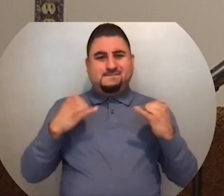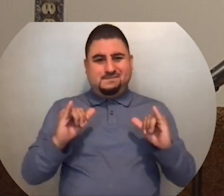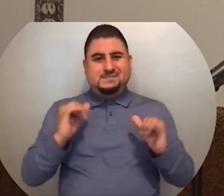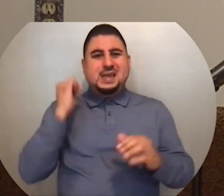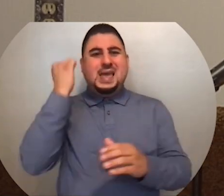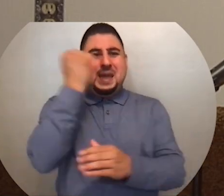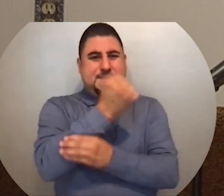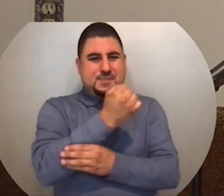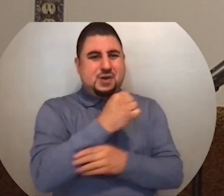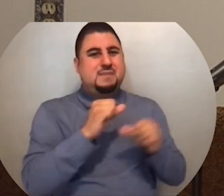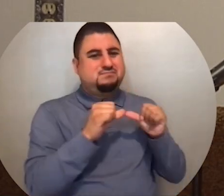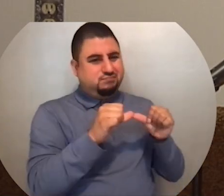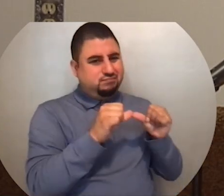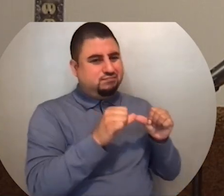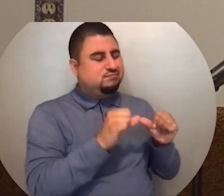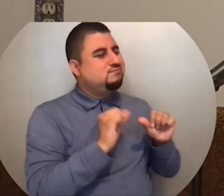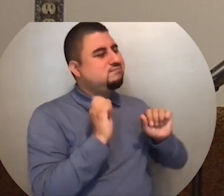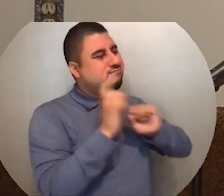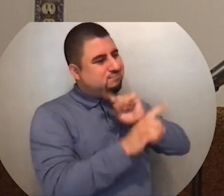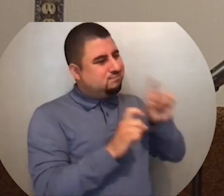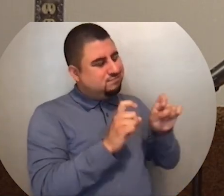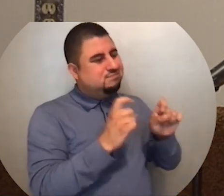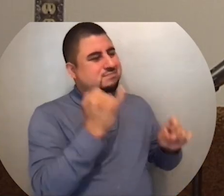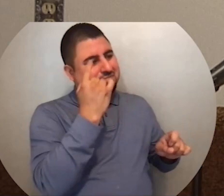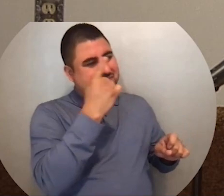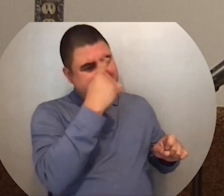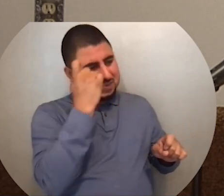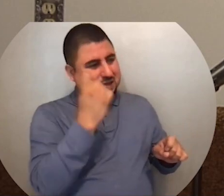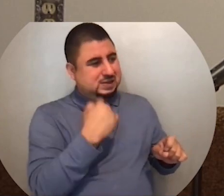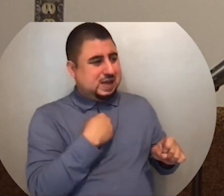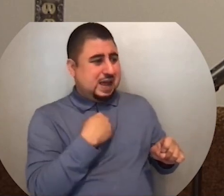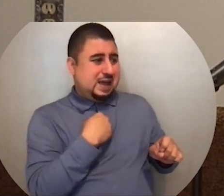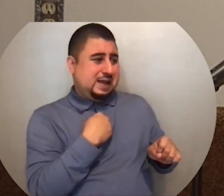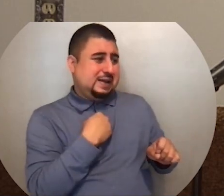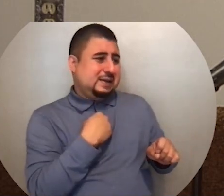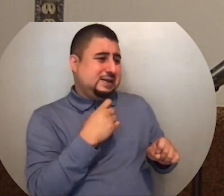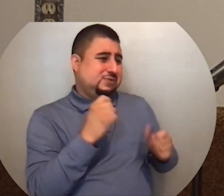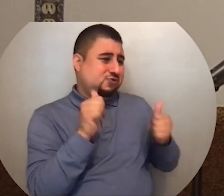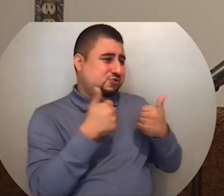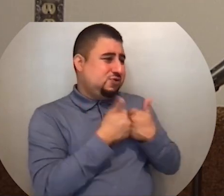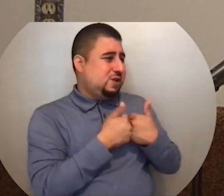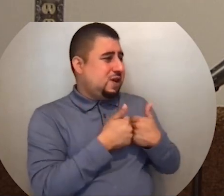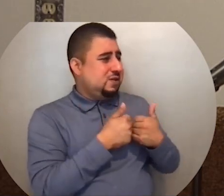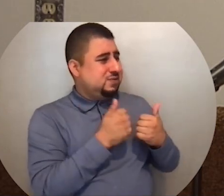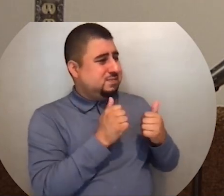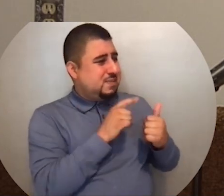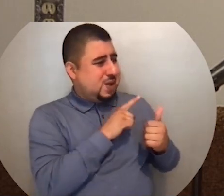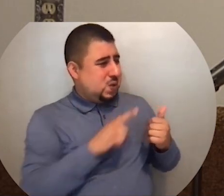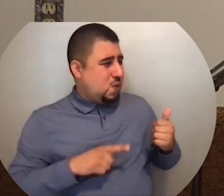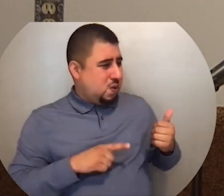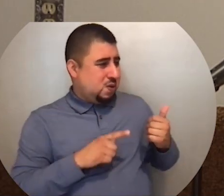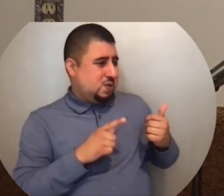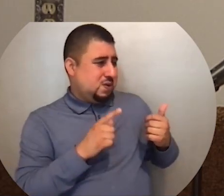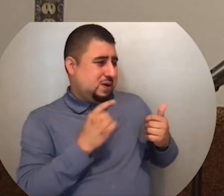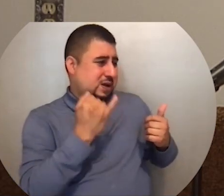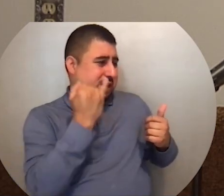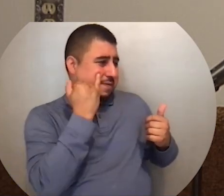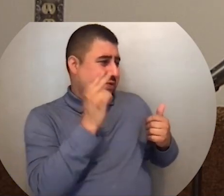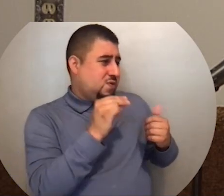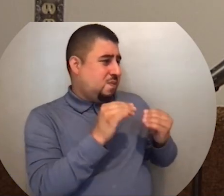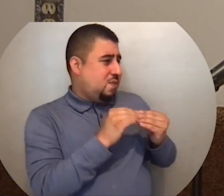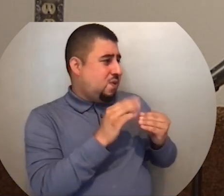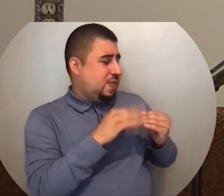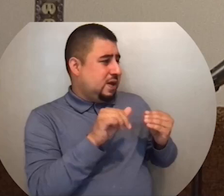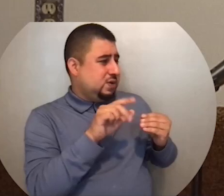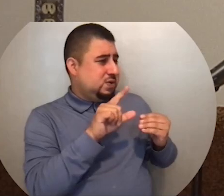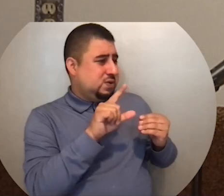Abraham went on, Since I have thus dared to speak to my Lord, what if there are no more than